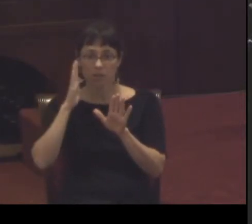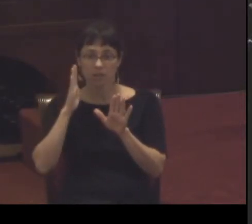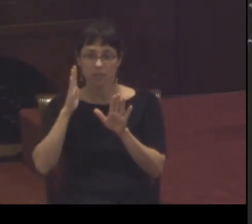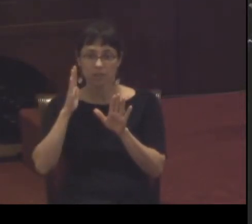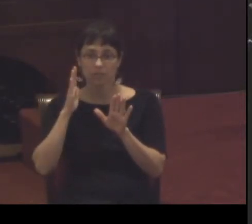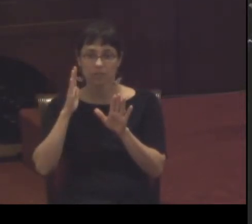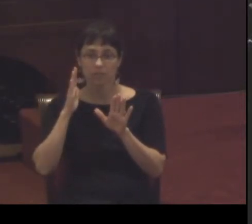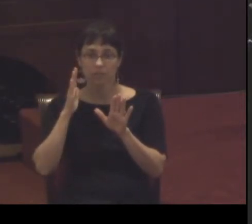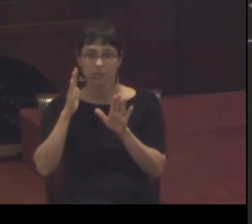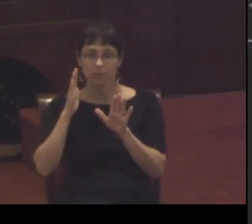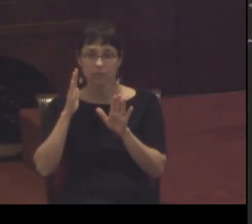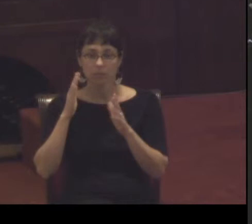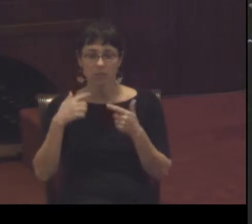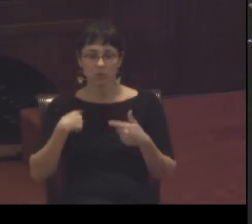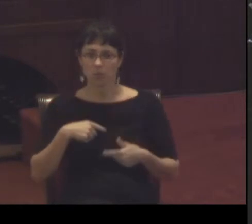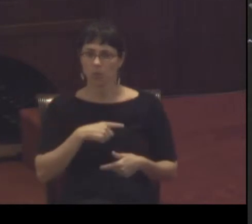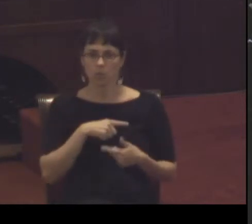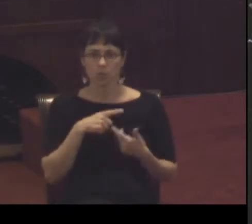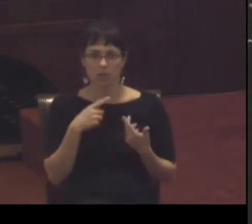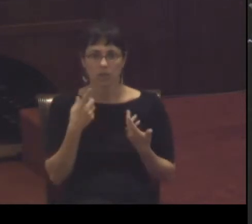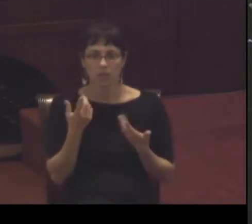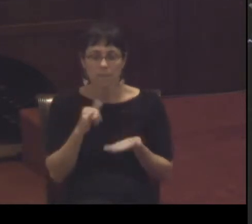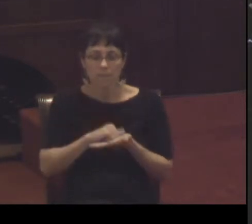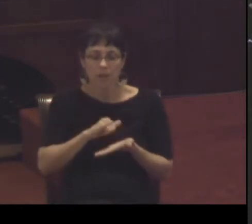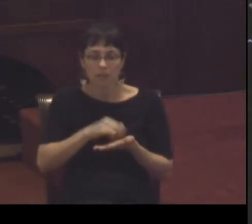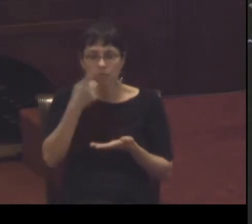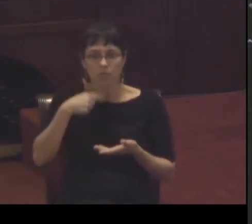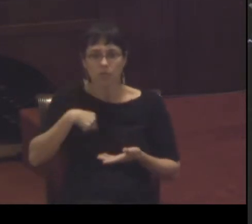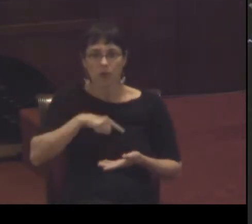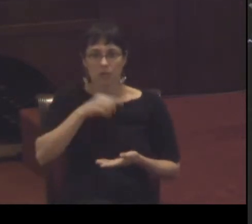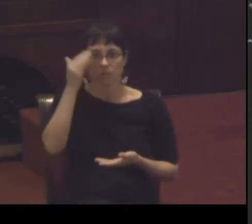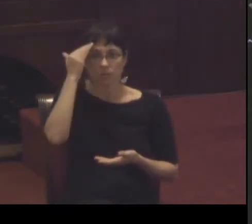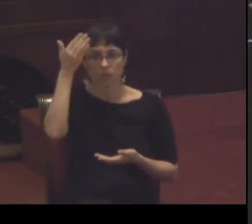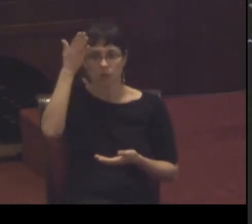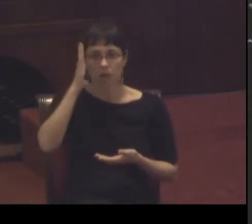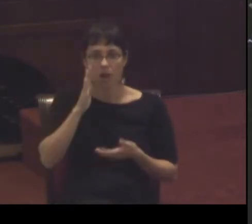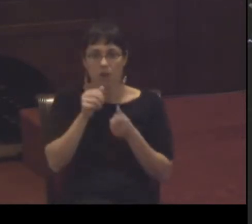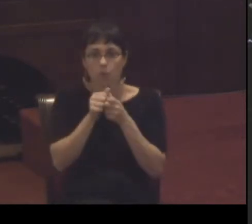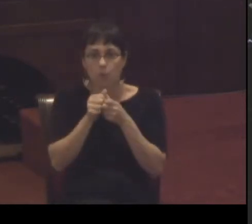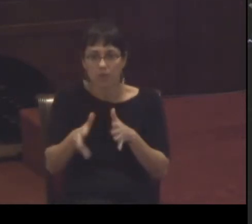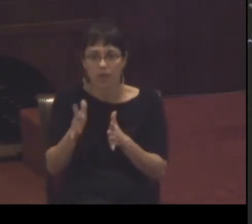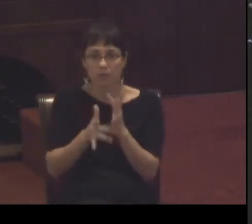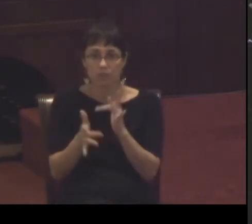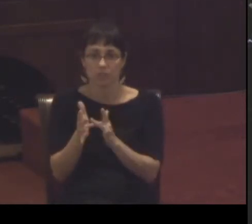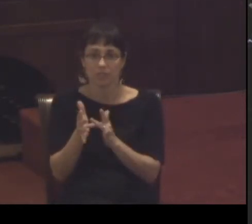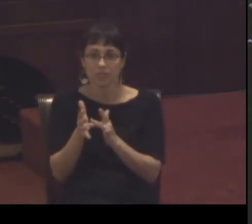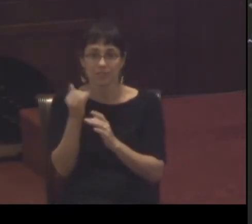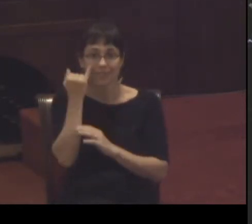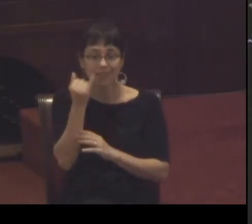we could not know God apart from him to know Jesus is to know God